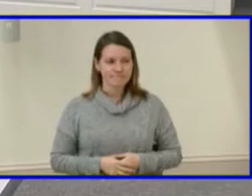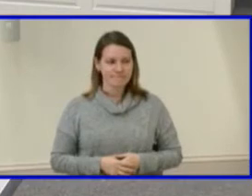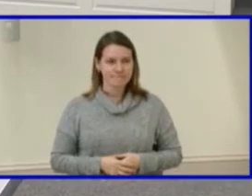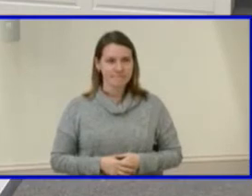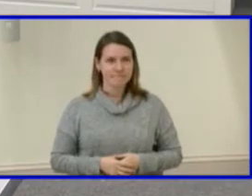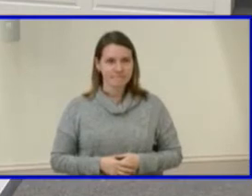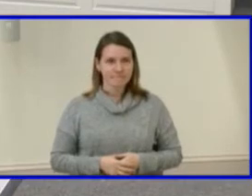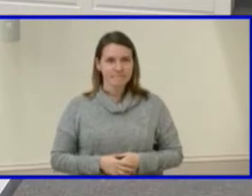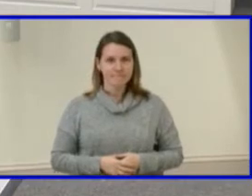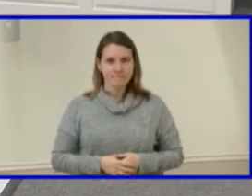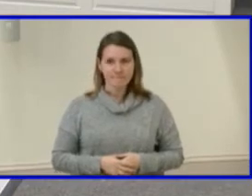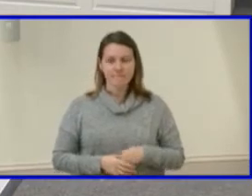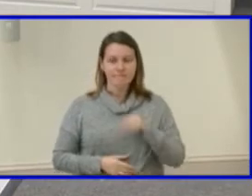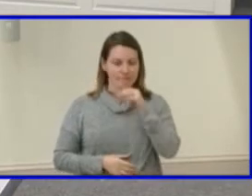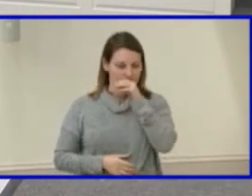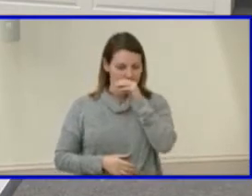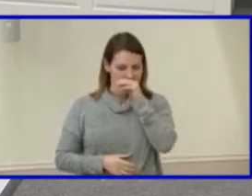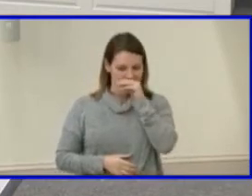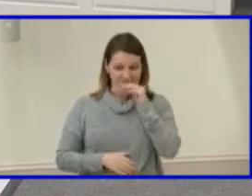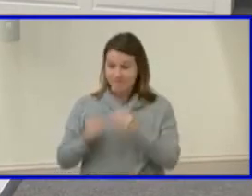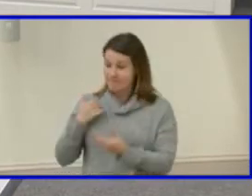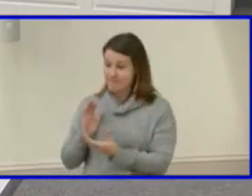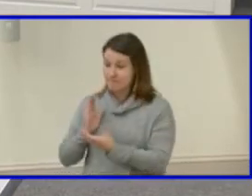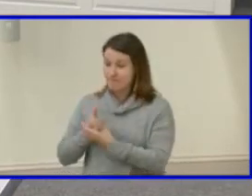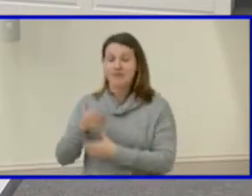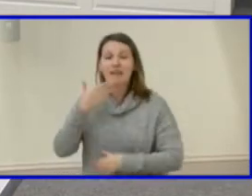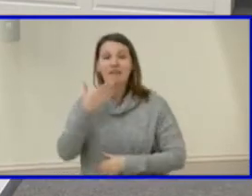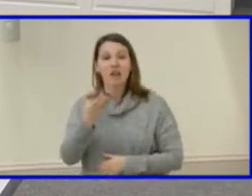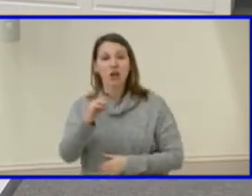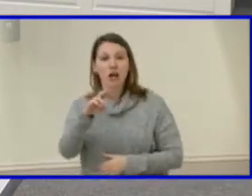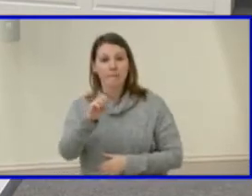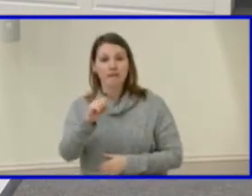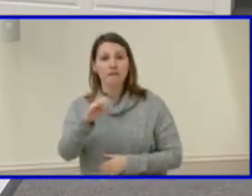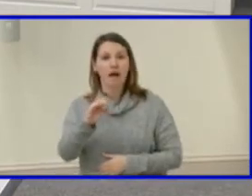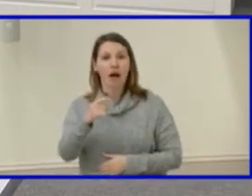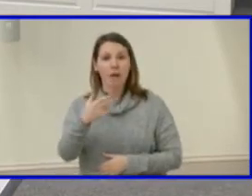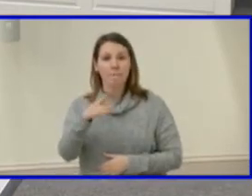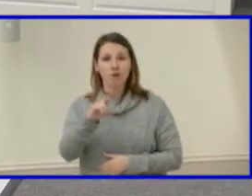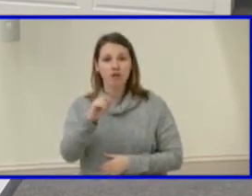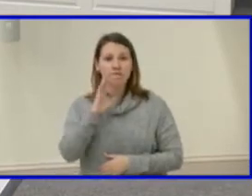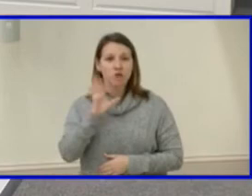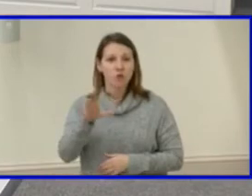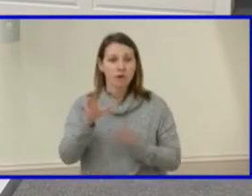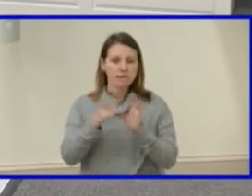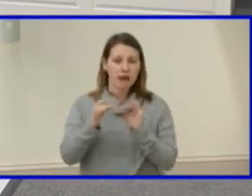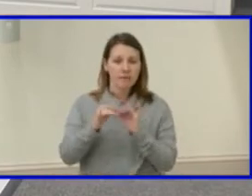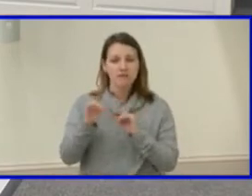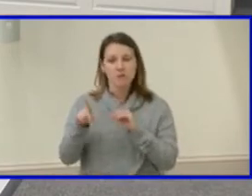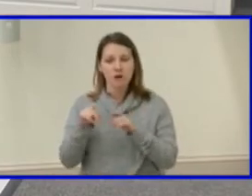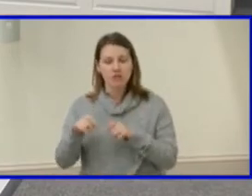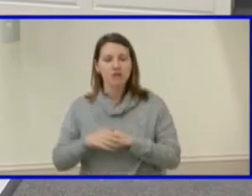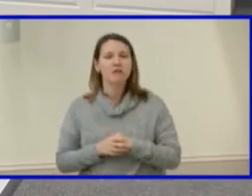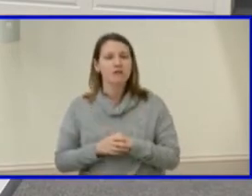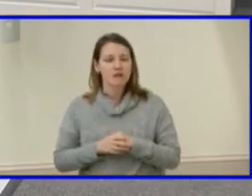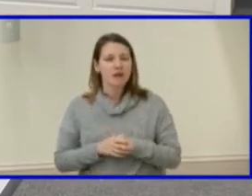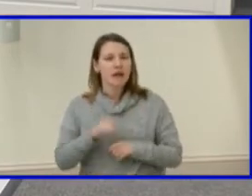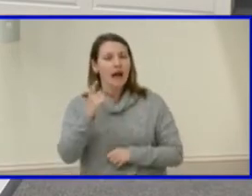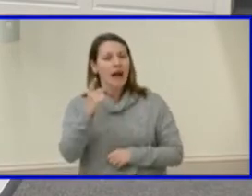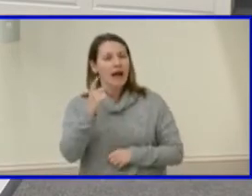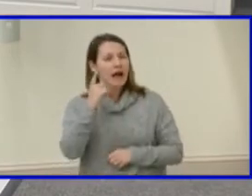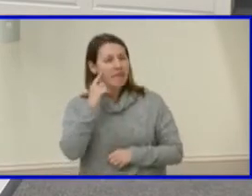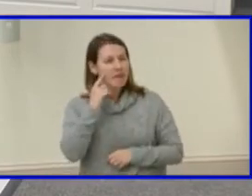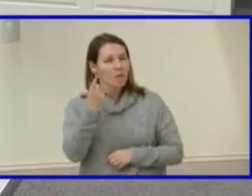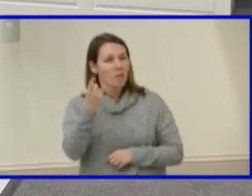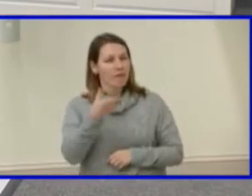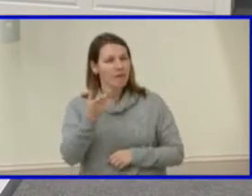And if I might interject, thank you, Mrs. Ogburn, for those notes and comments and questions. I think one thing I'd want to